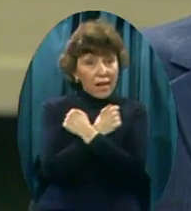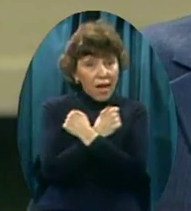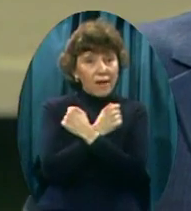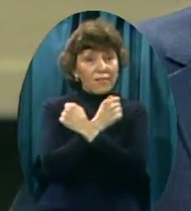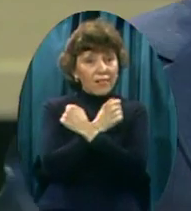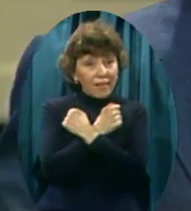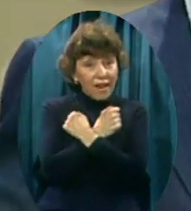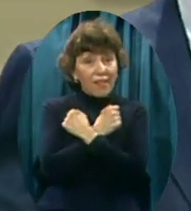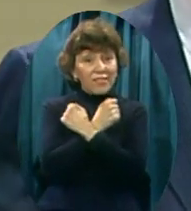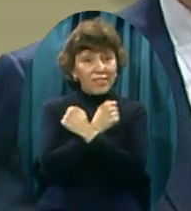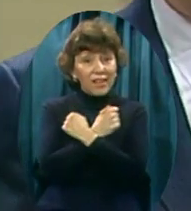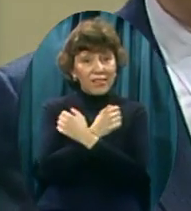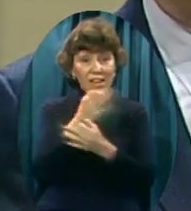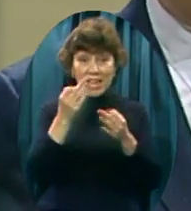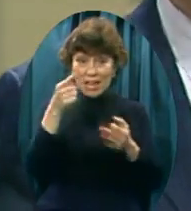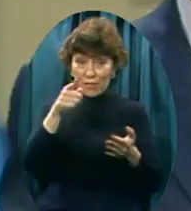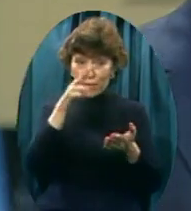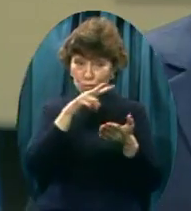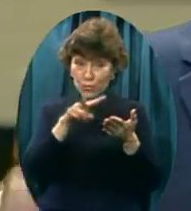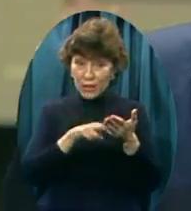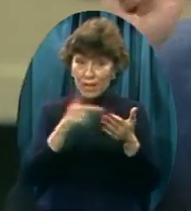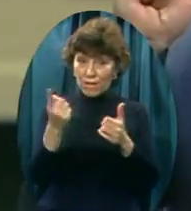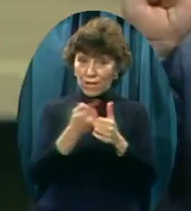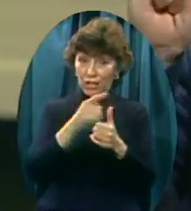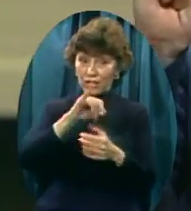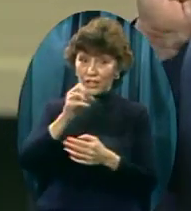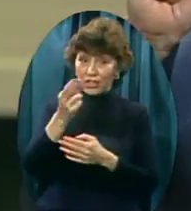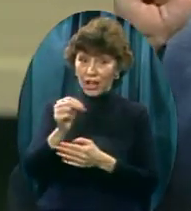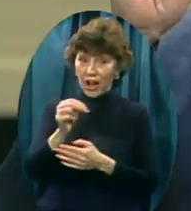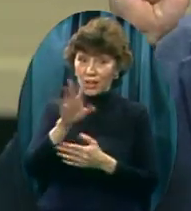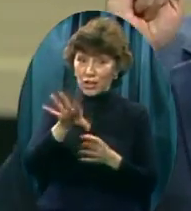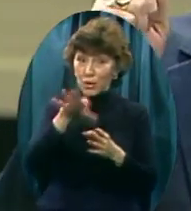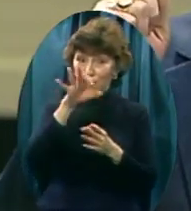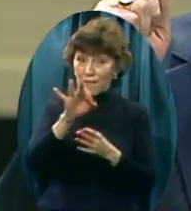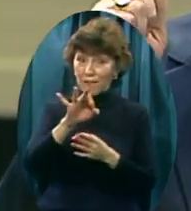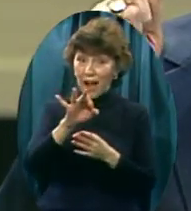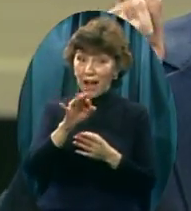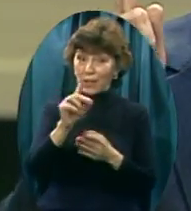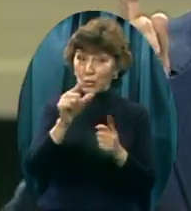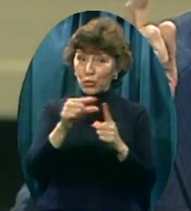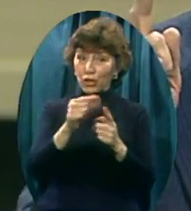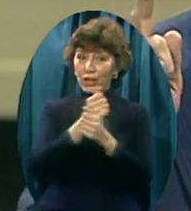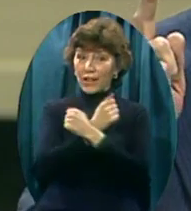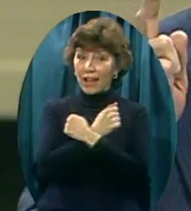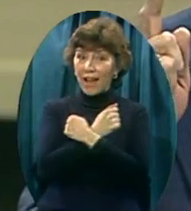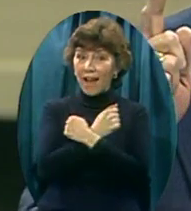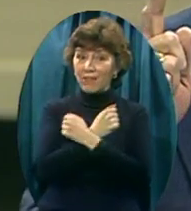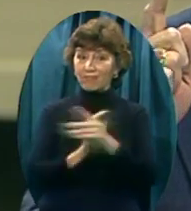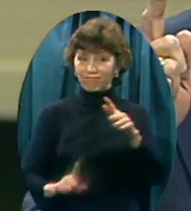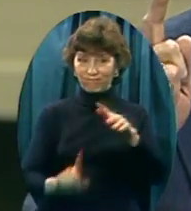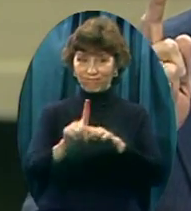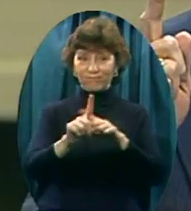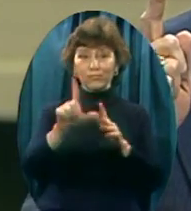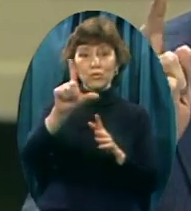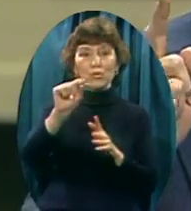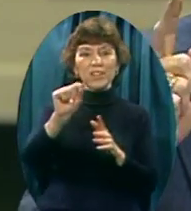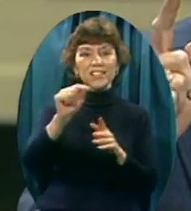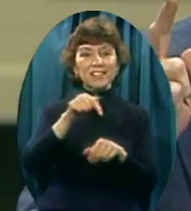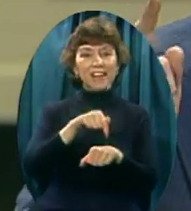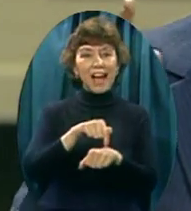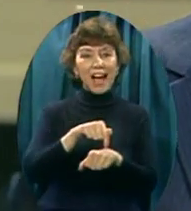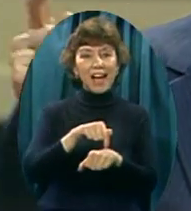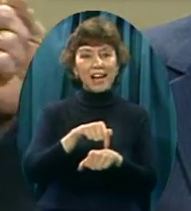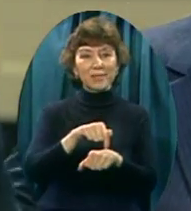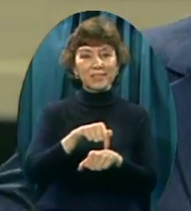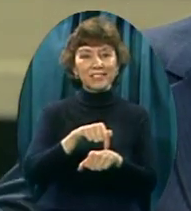fact if you look In the book of 1 John Don't know But you'll find The word love Appears 20 times He was called The disciple